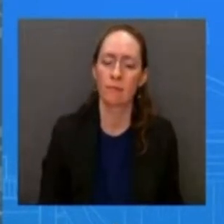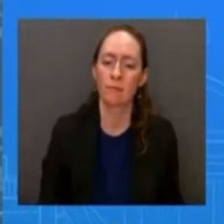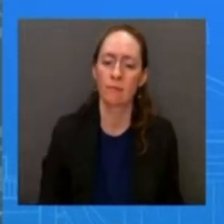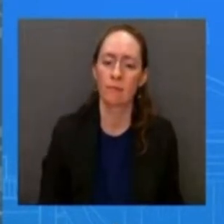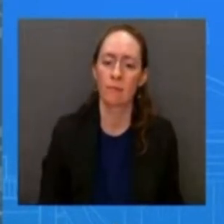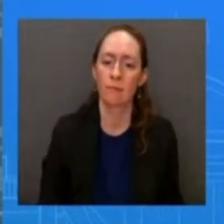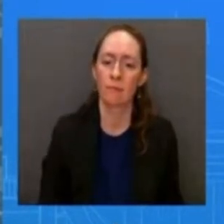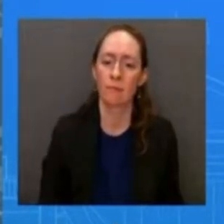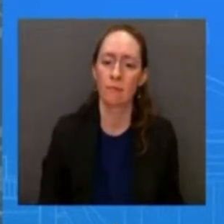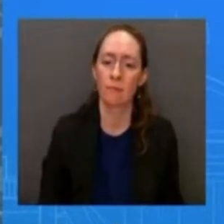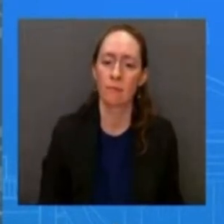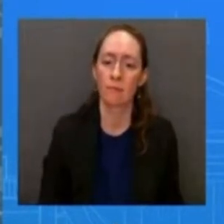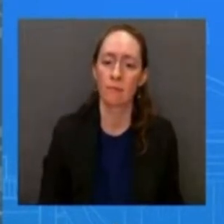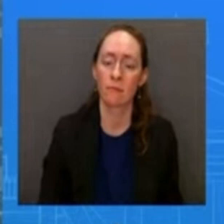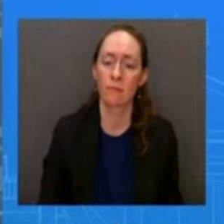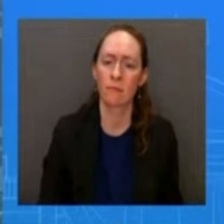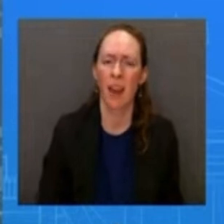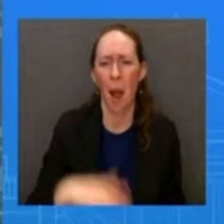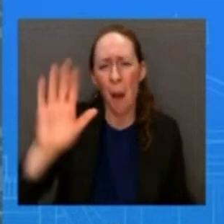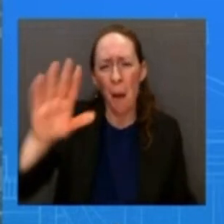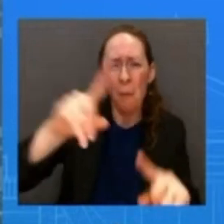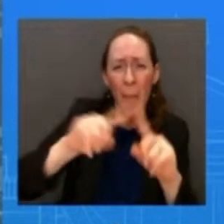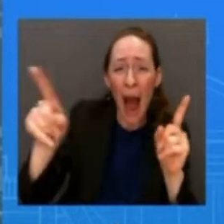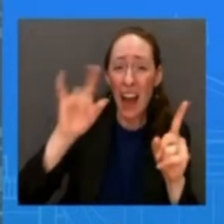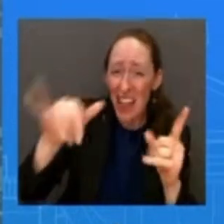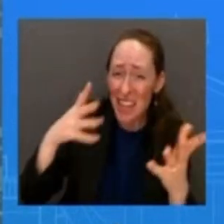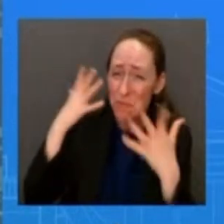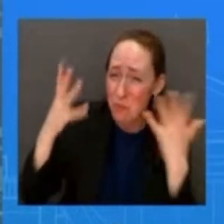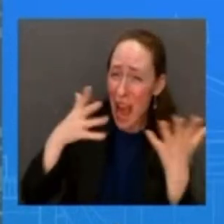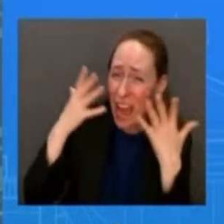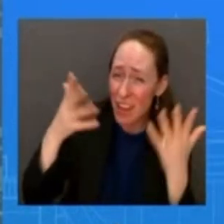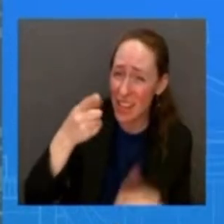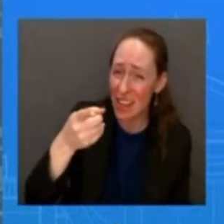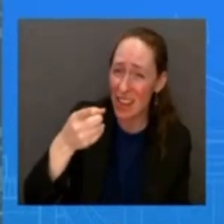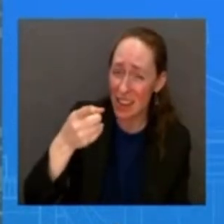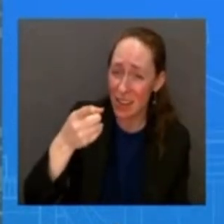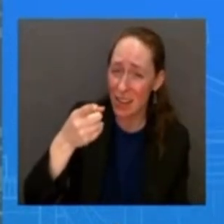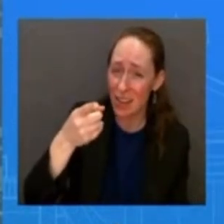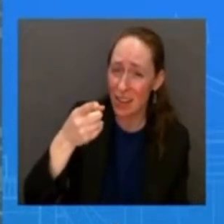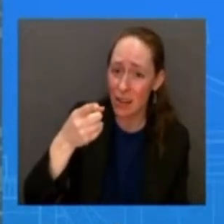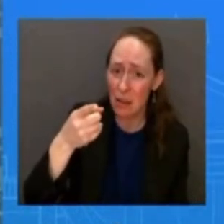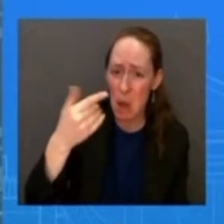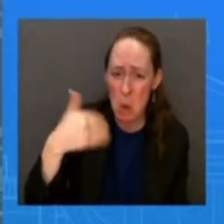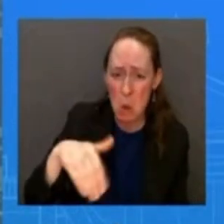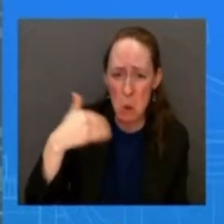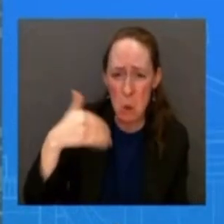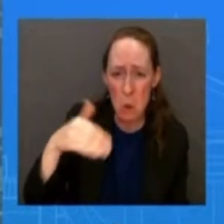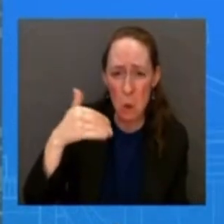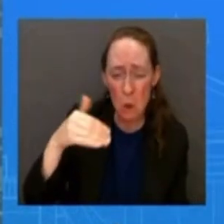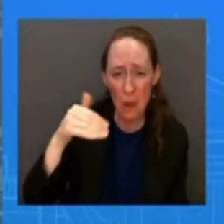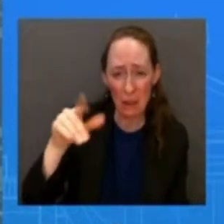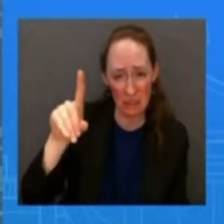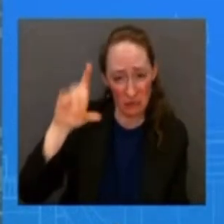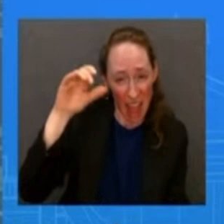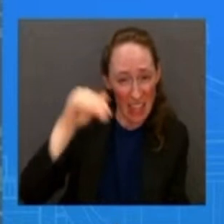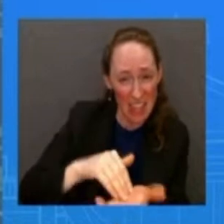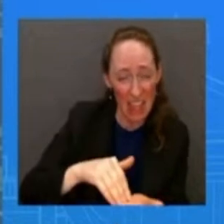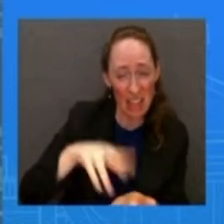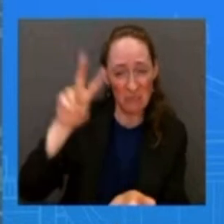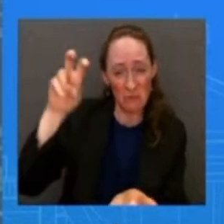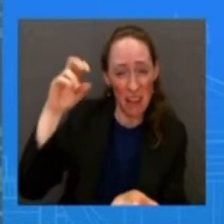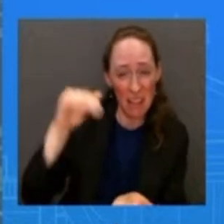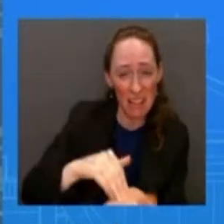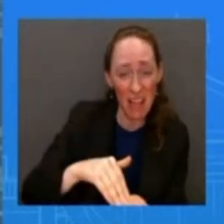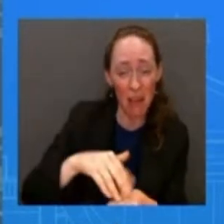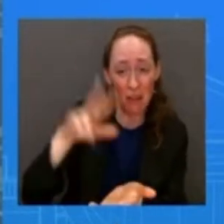does is president embarrassed by that the idea that he would take hundreds of thousands of dollars of equipment let me let me answer let me answer the question i